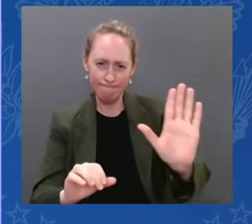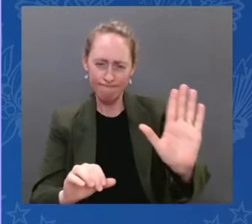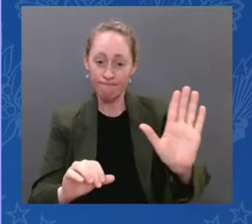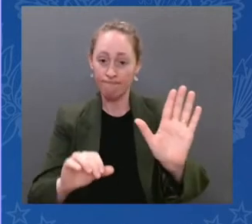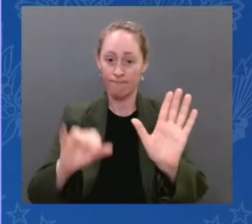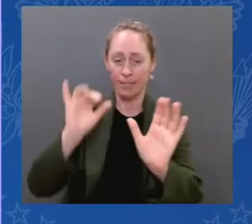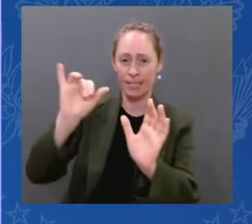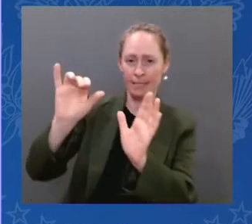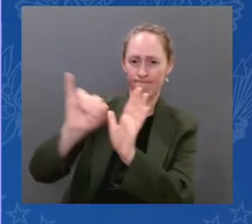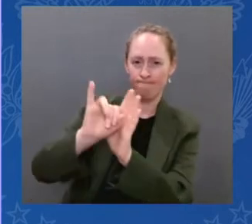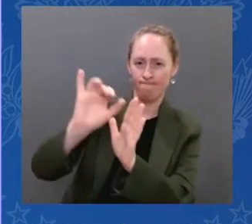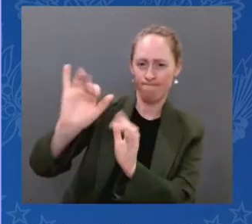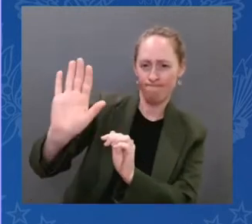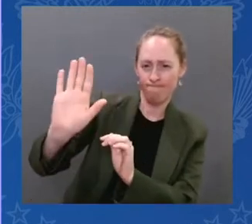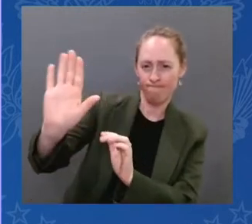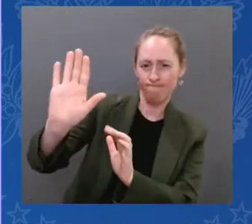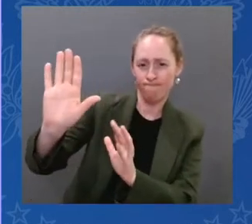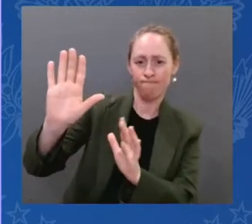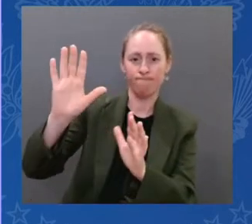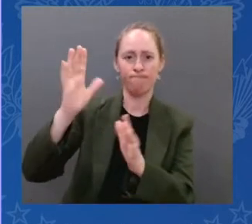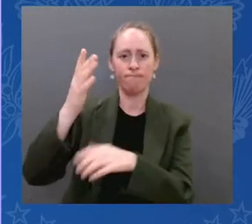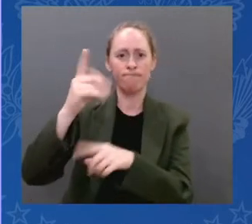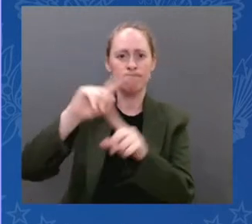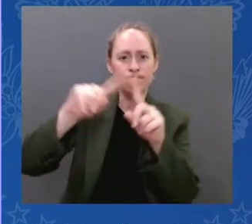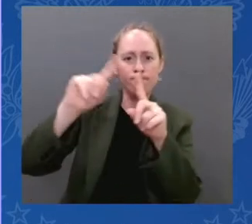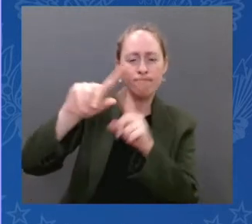those planets are habitable.